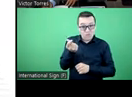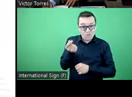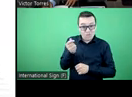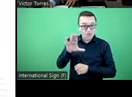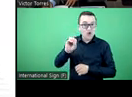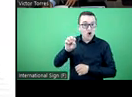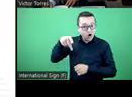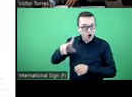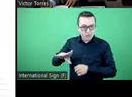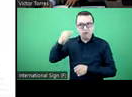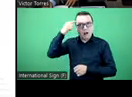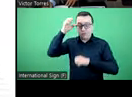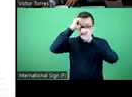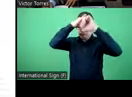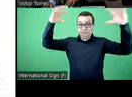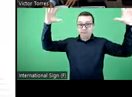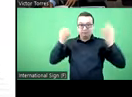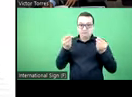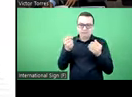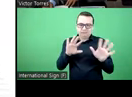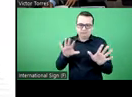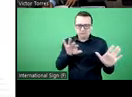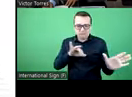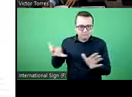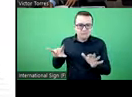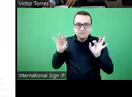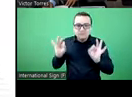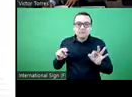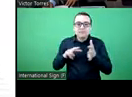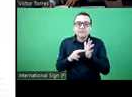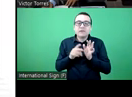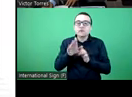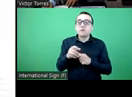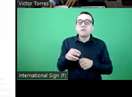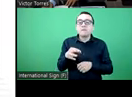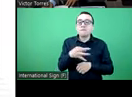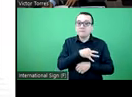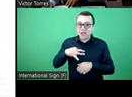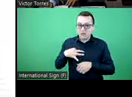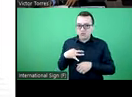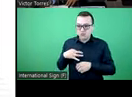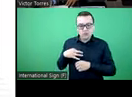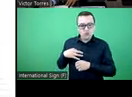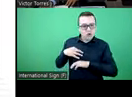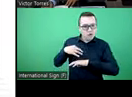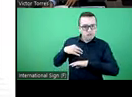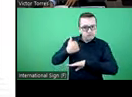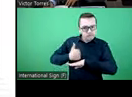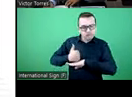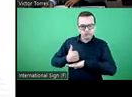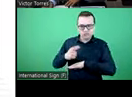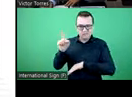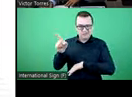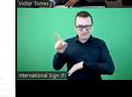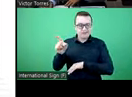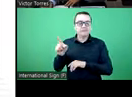In a fundamental view, this is the participation of the private